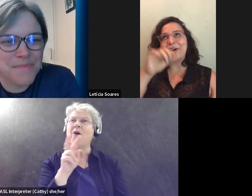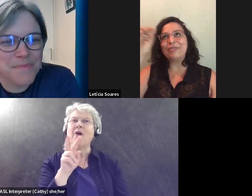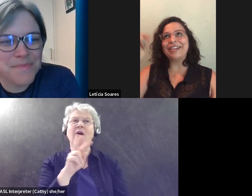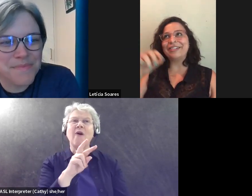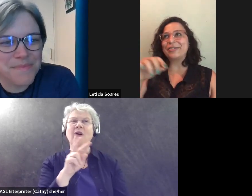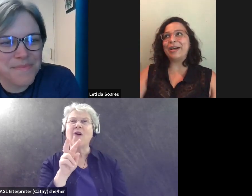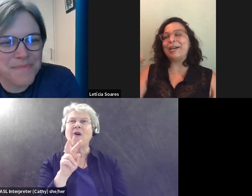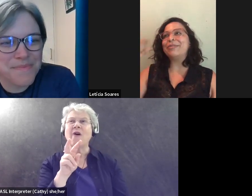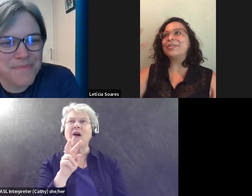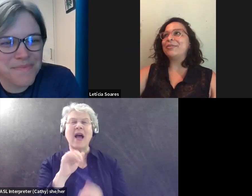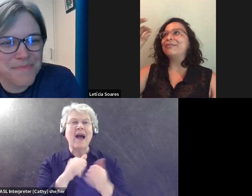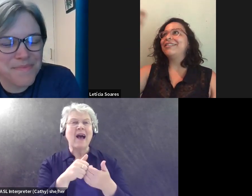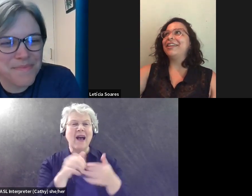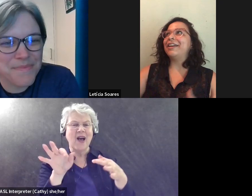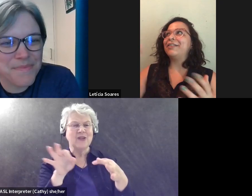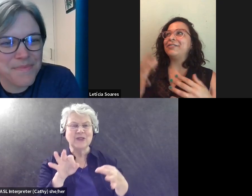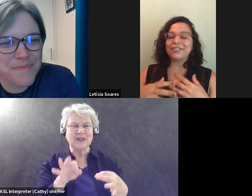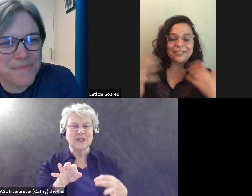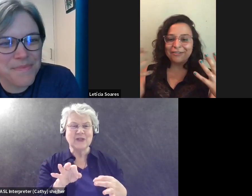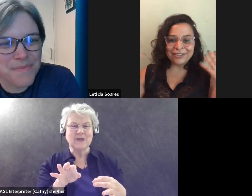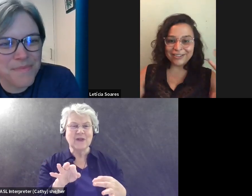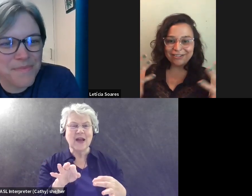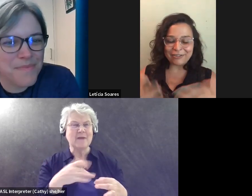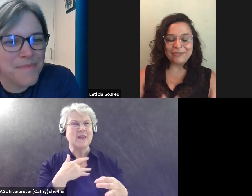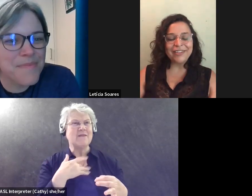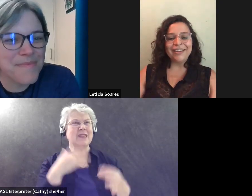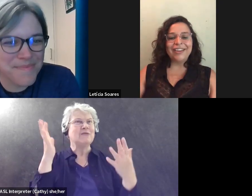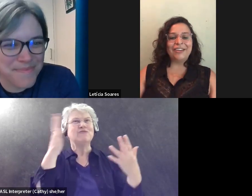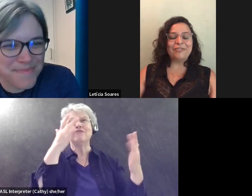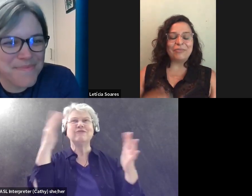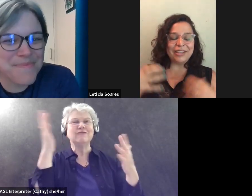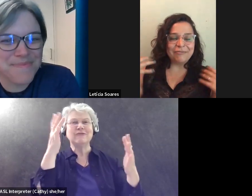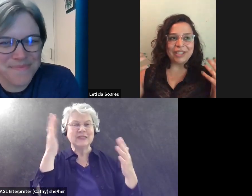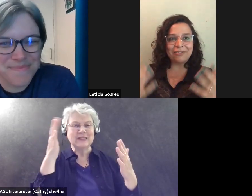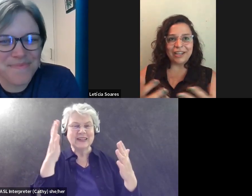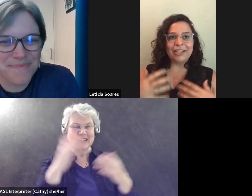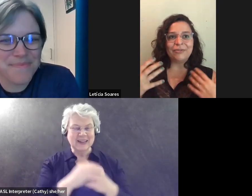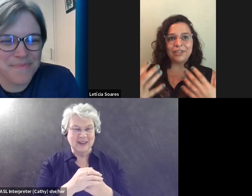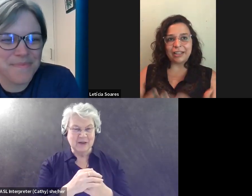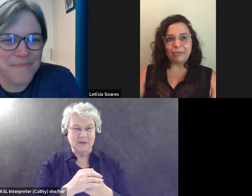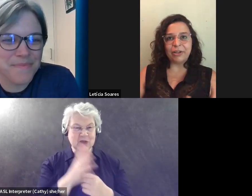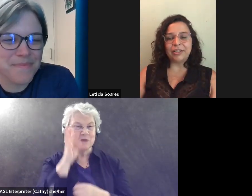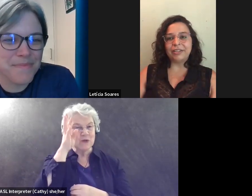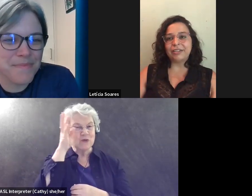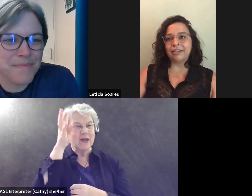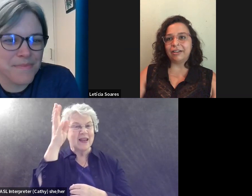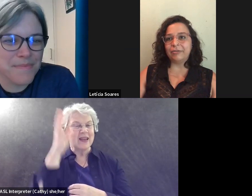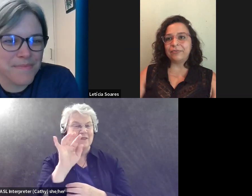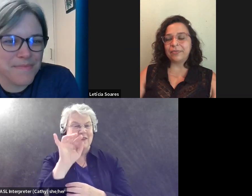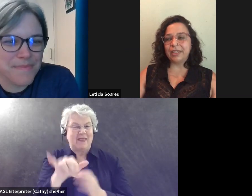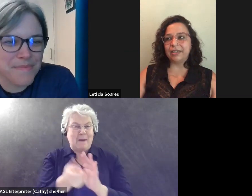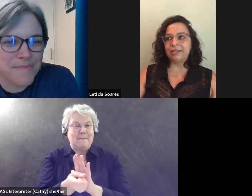how, how would I describe the song in the air? Just, just, you know, you would be, be creative in that moment.